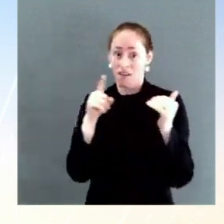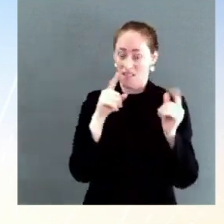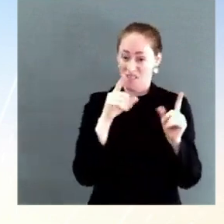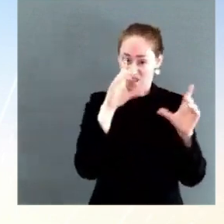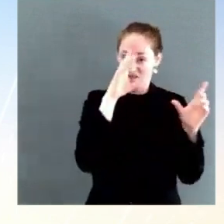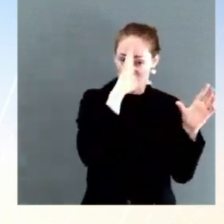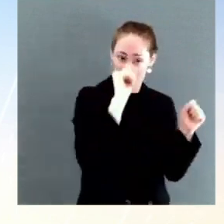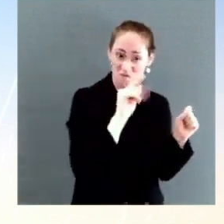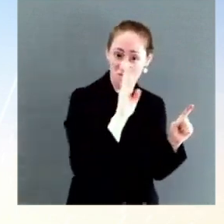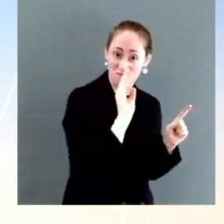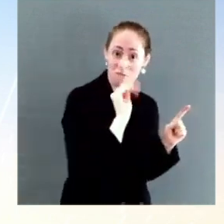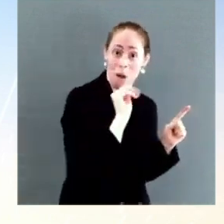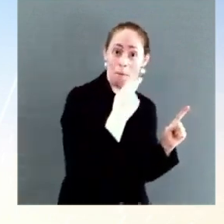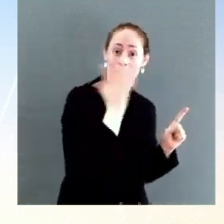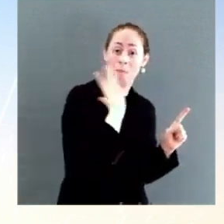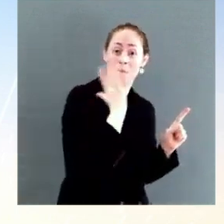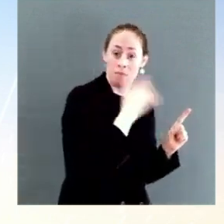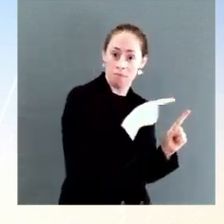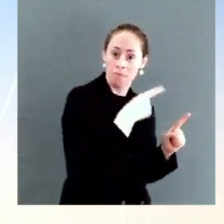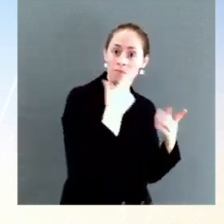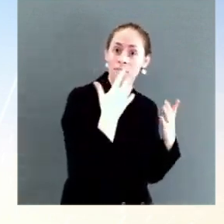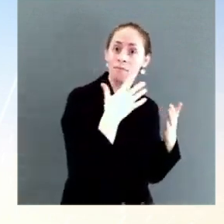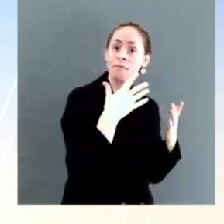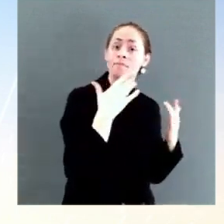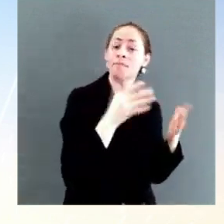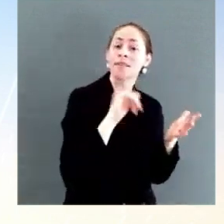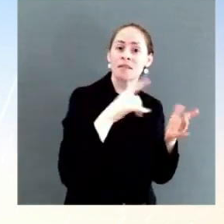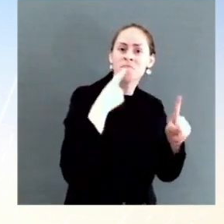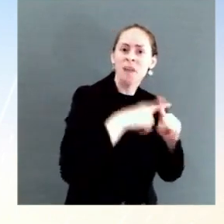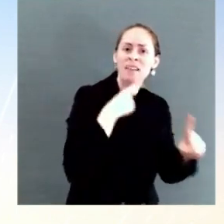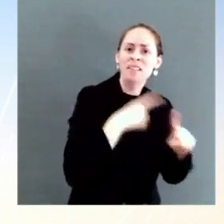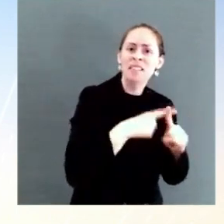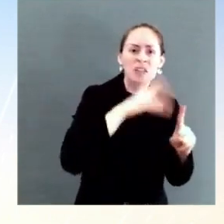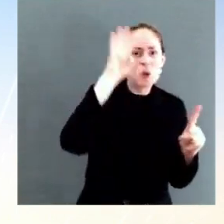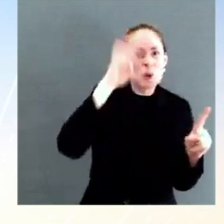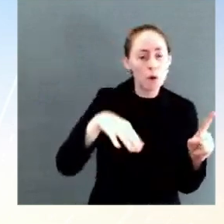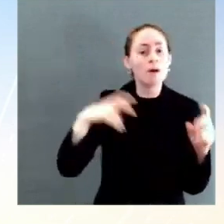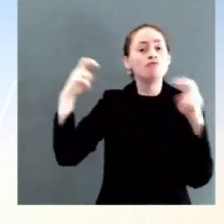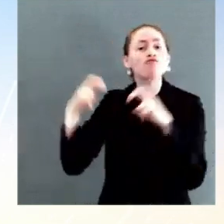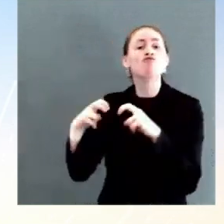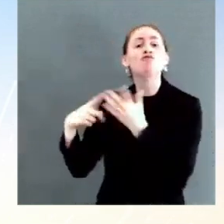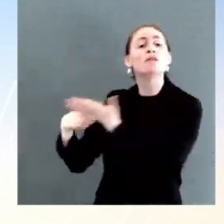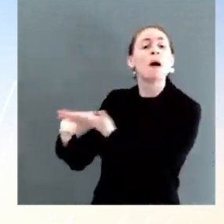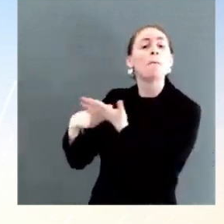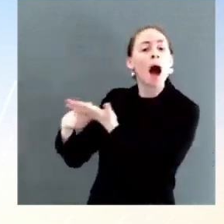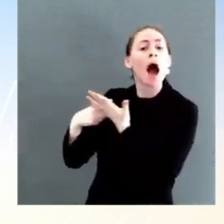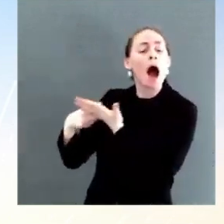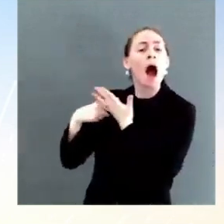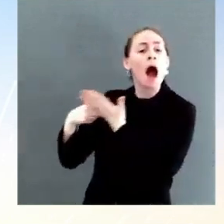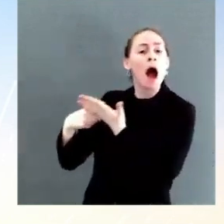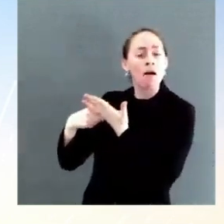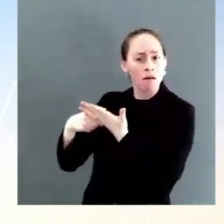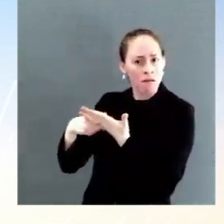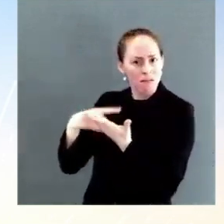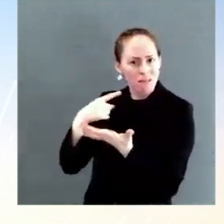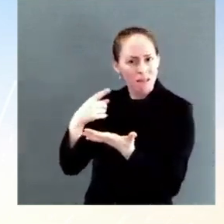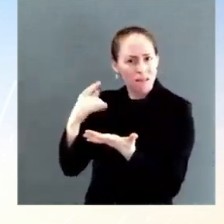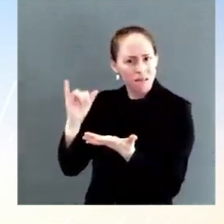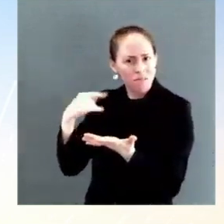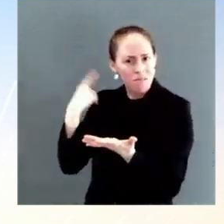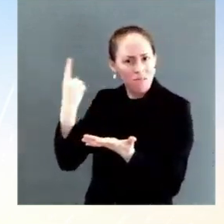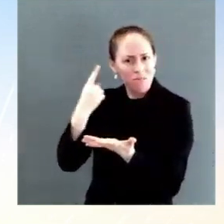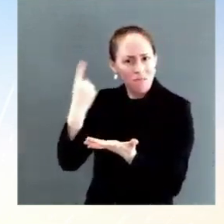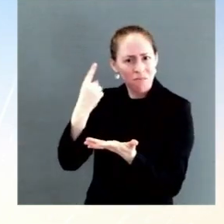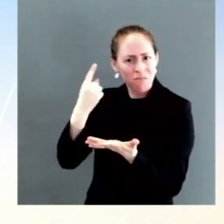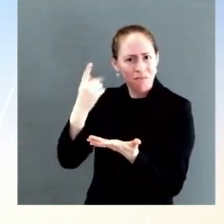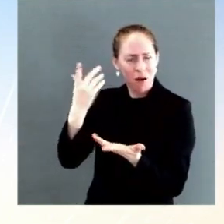what he is thinking now that he knows that, you know, Trump had tested positive and they were in such close quarters just a few days after?